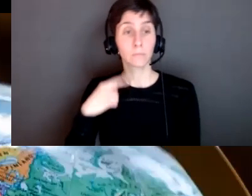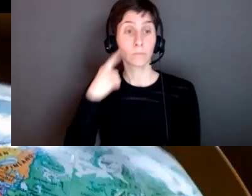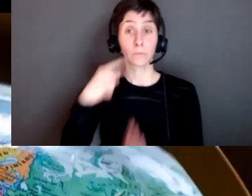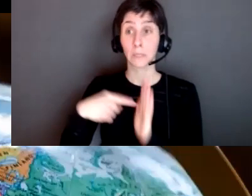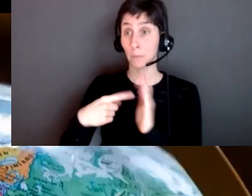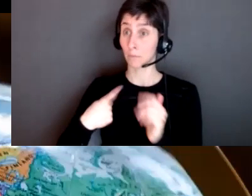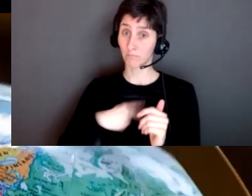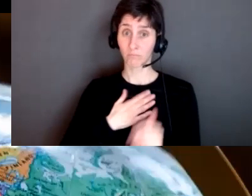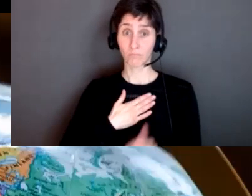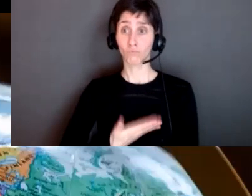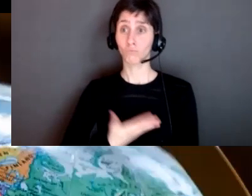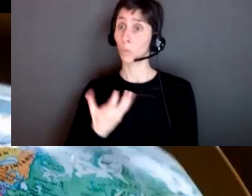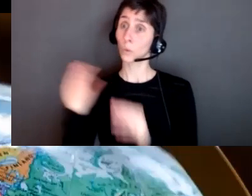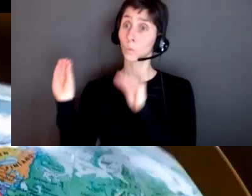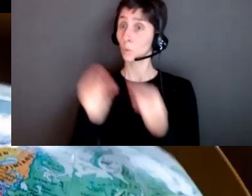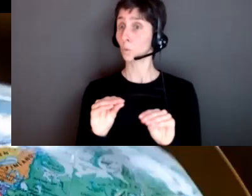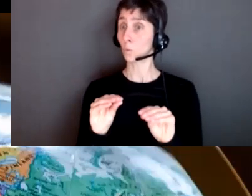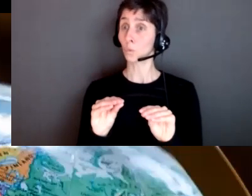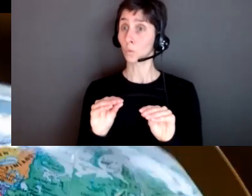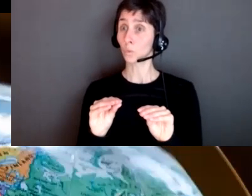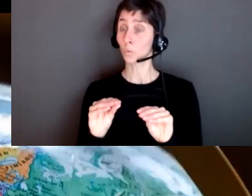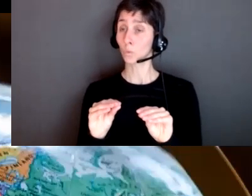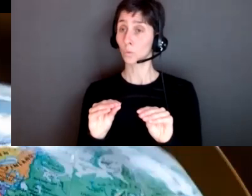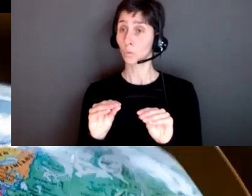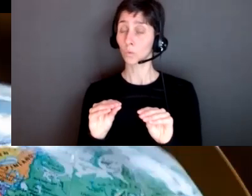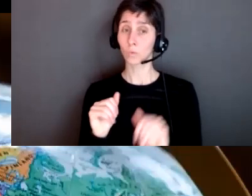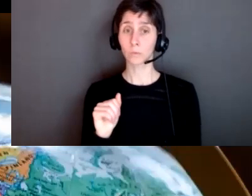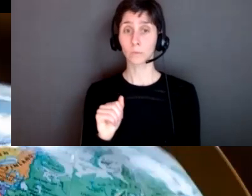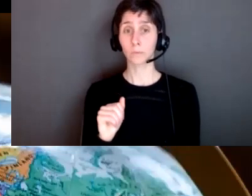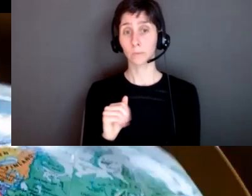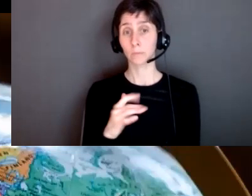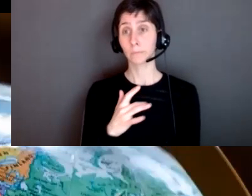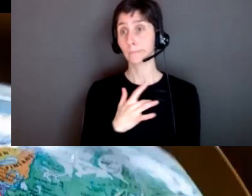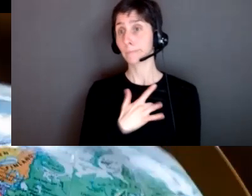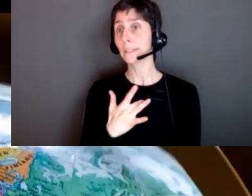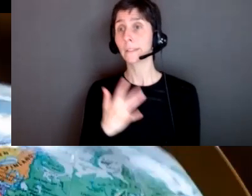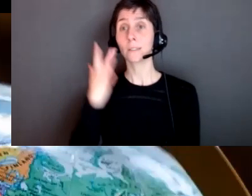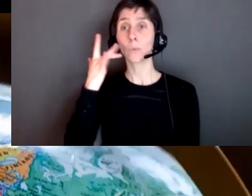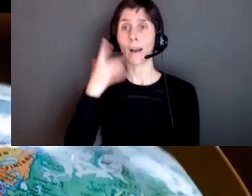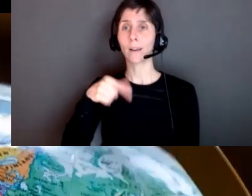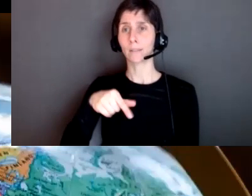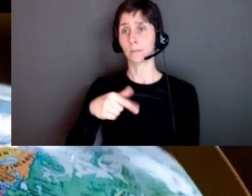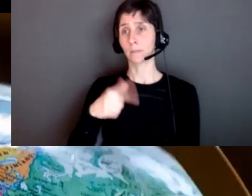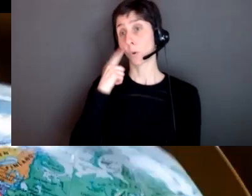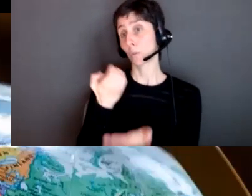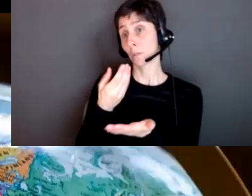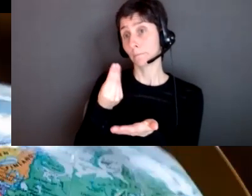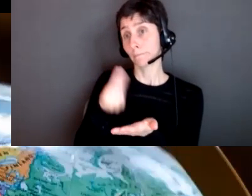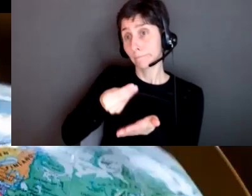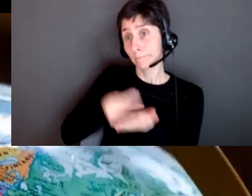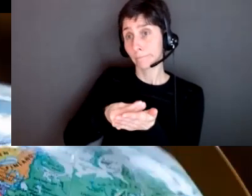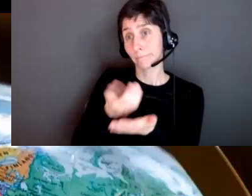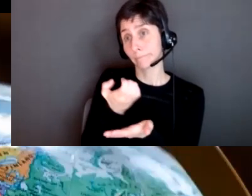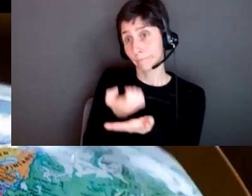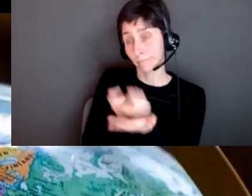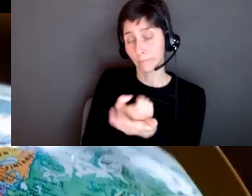voluntary or plan this is usually due to economical reasons and